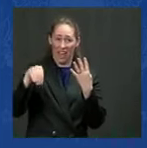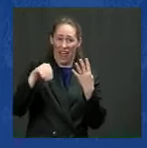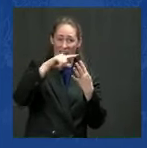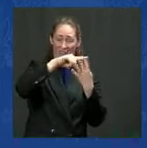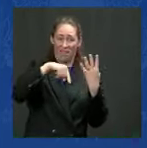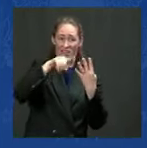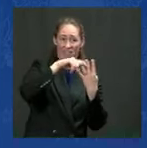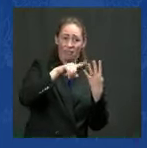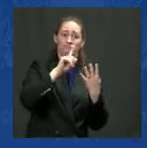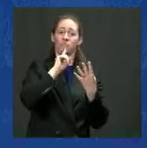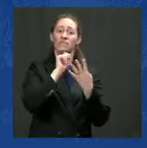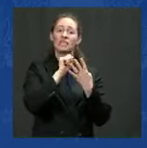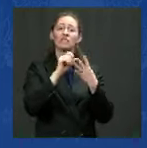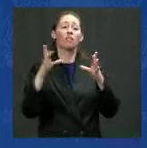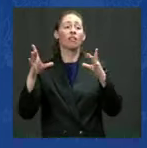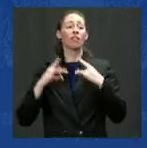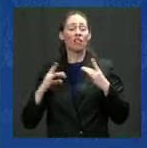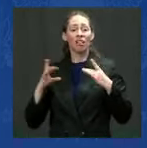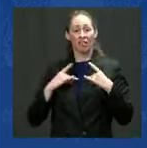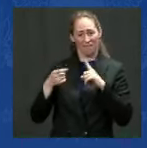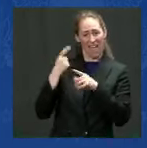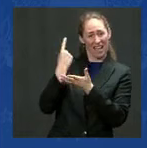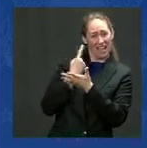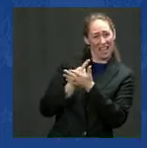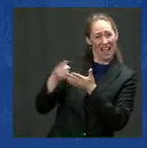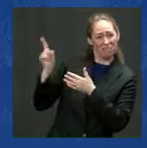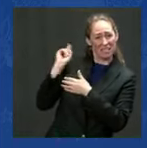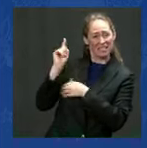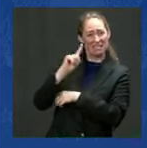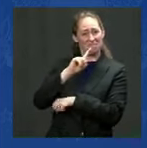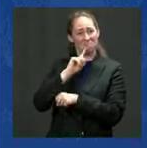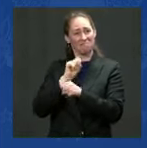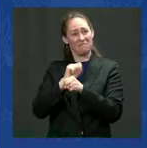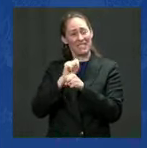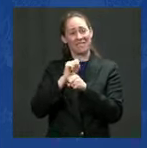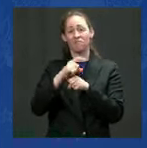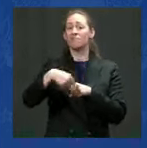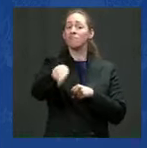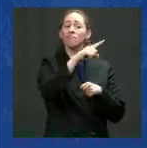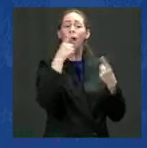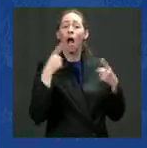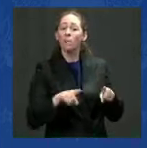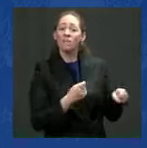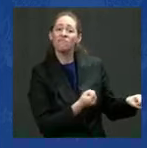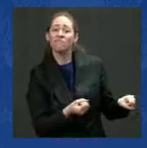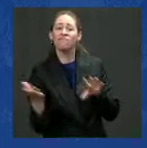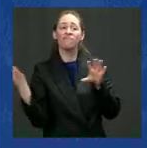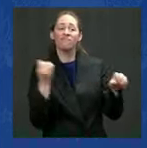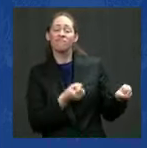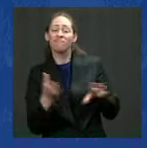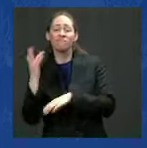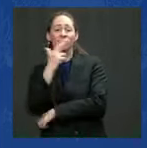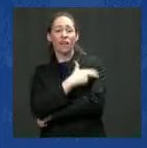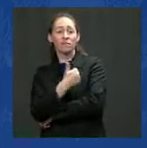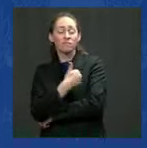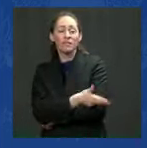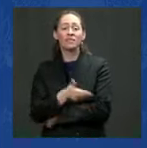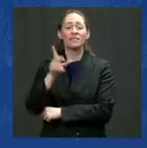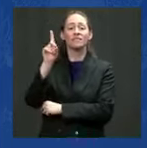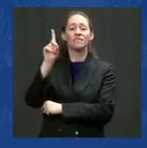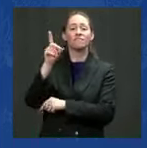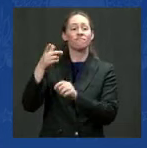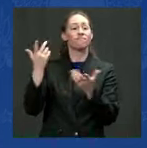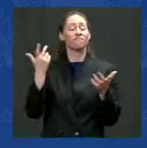all cases last week. Virtually all hospitalizations and deaths are occurring among unvaccinated Americans.